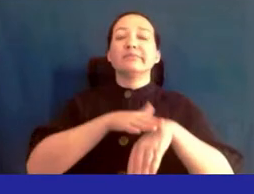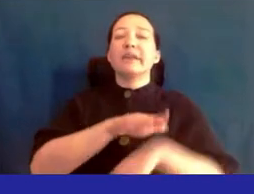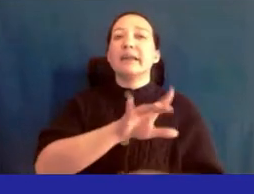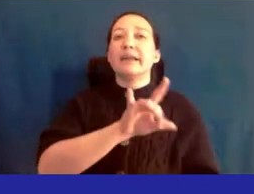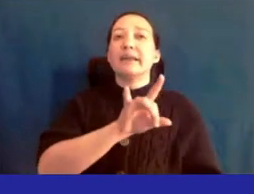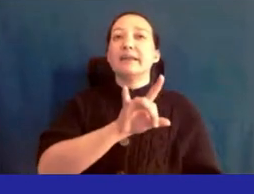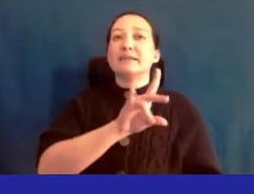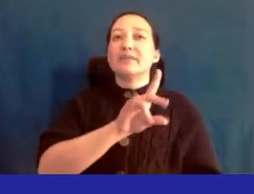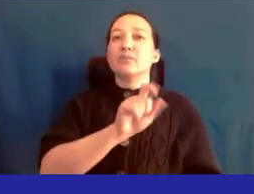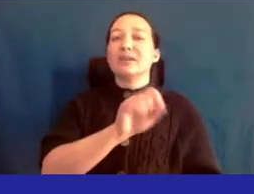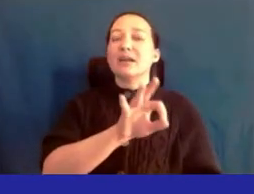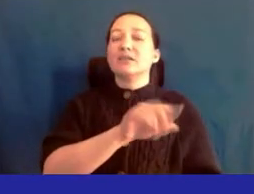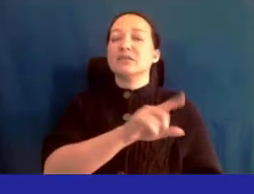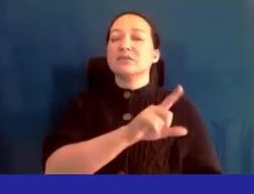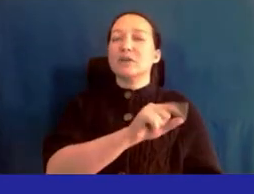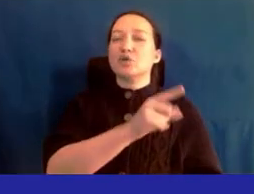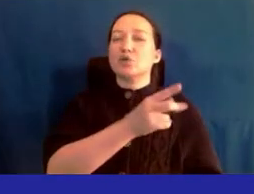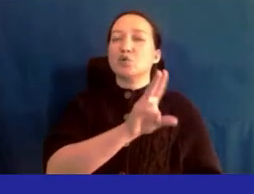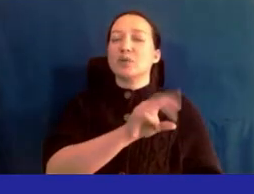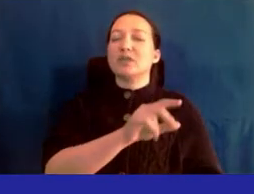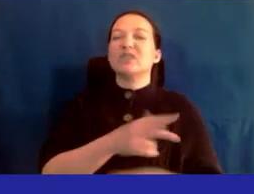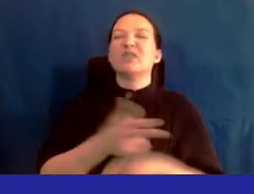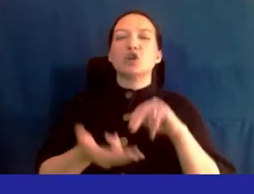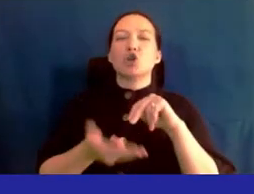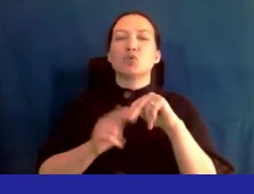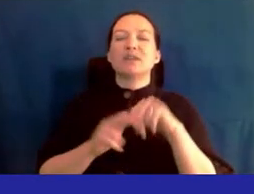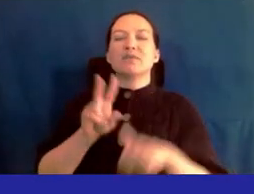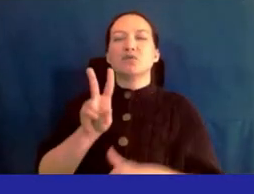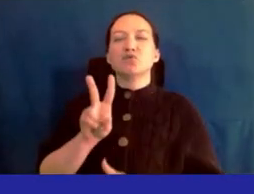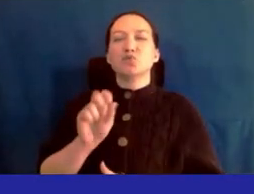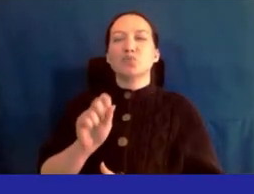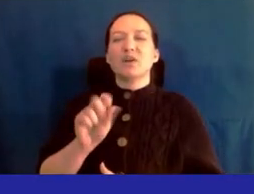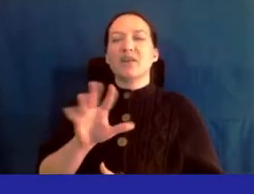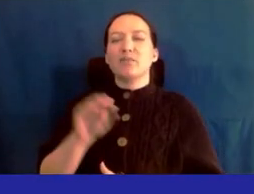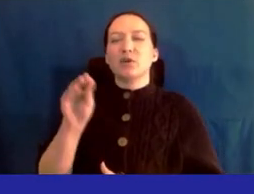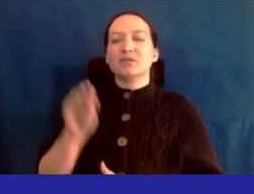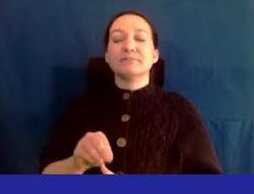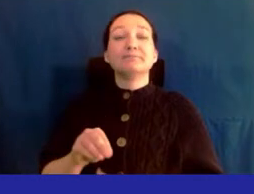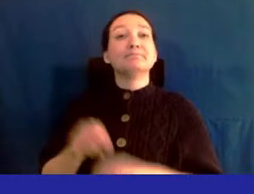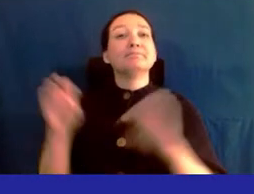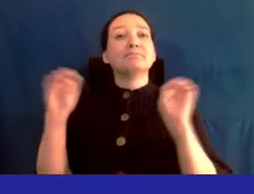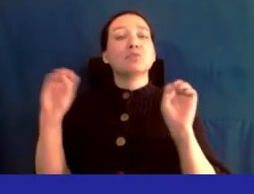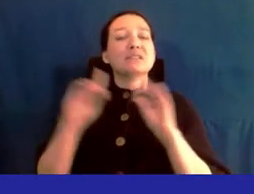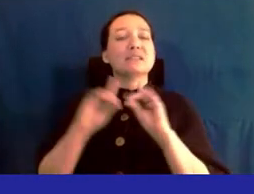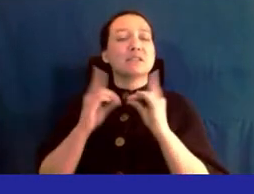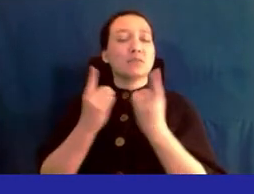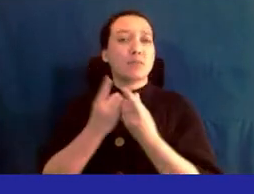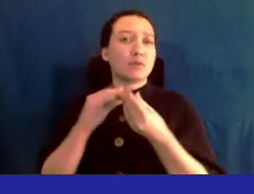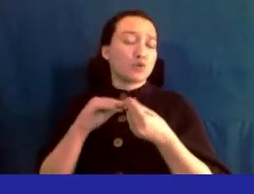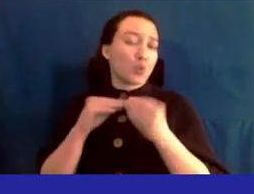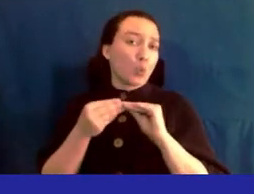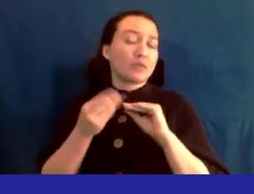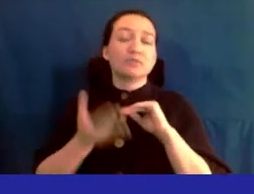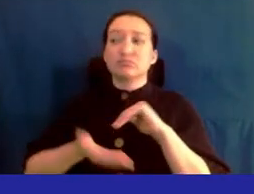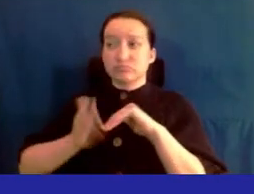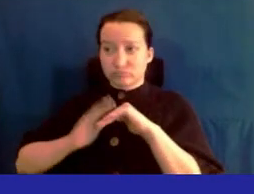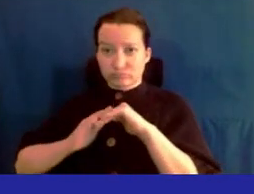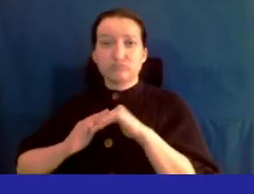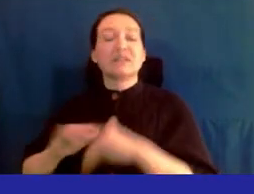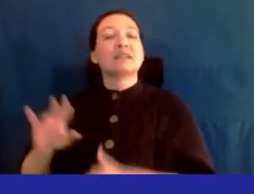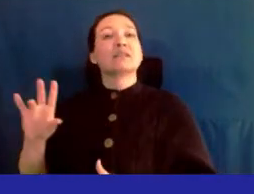an increase of 2.5 percent emergency department overall scores increased from